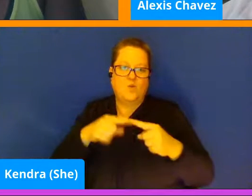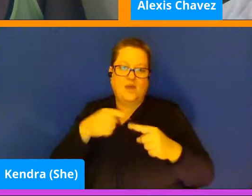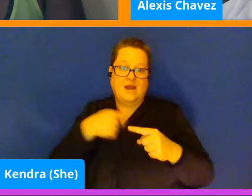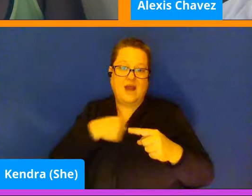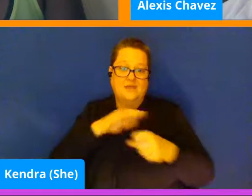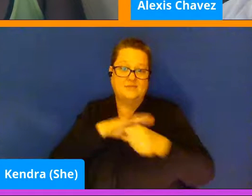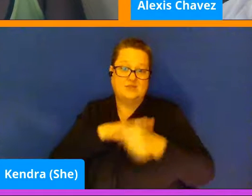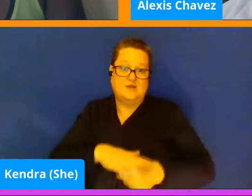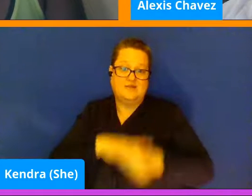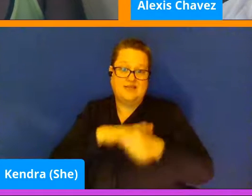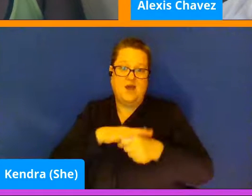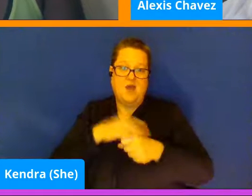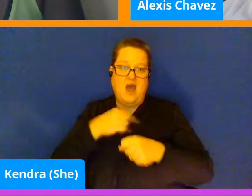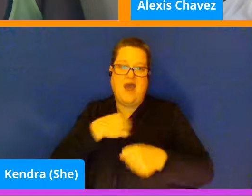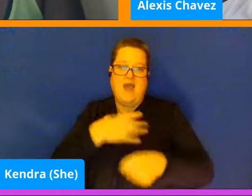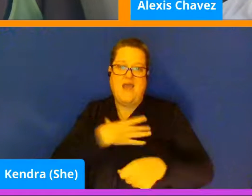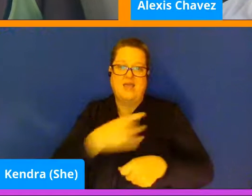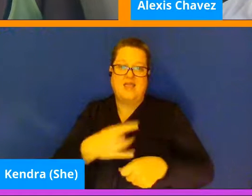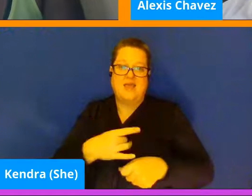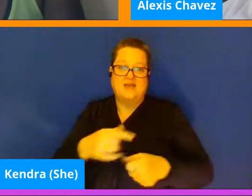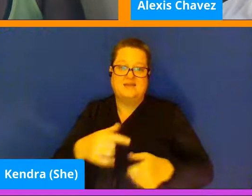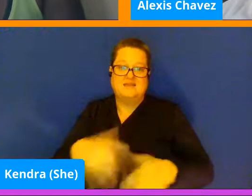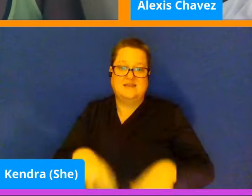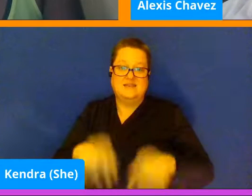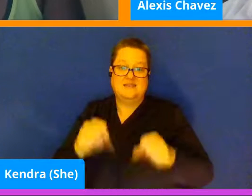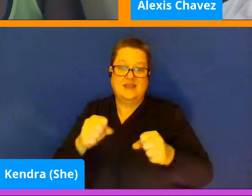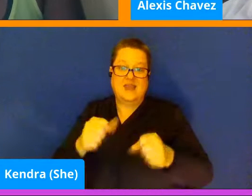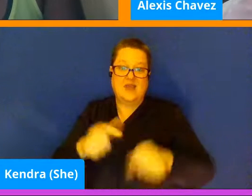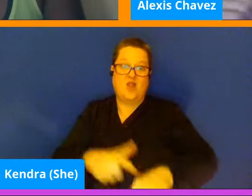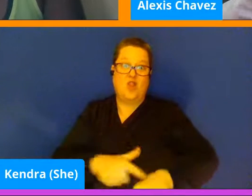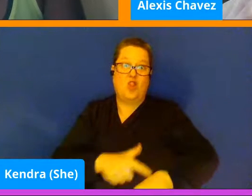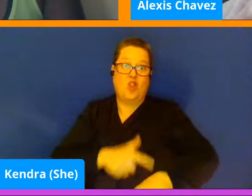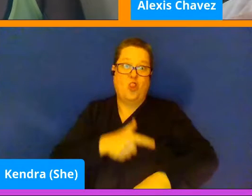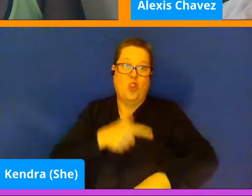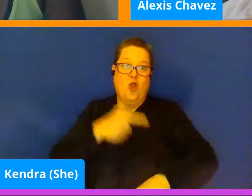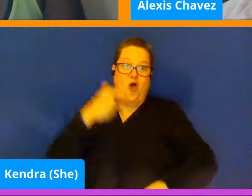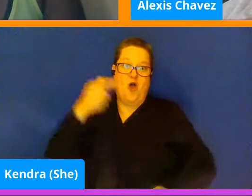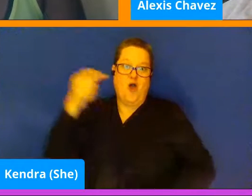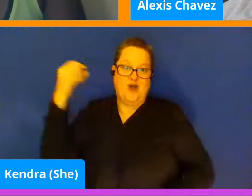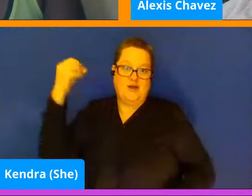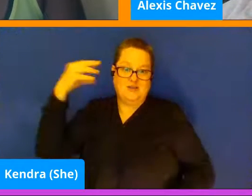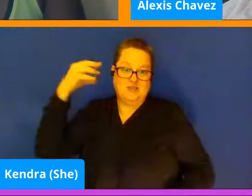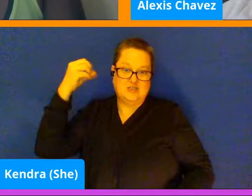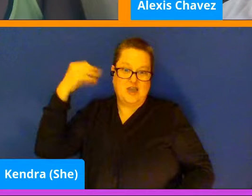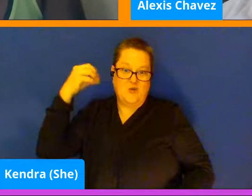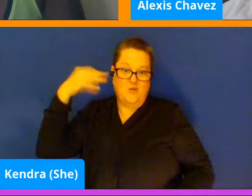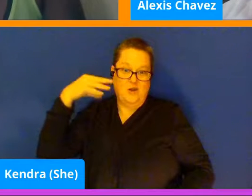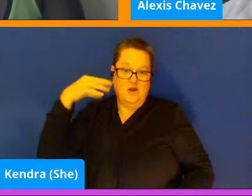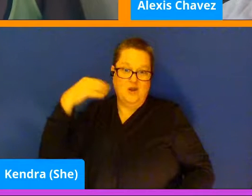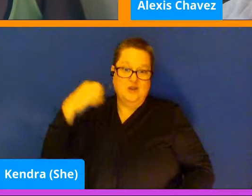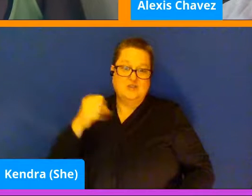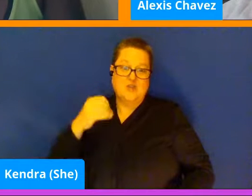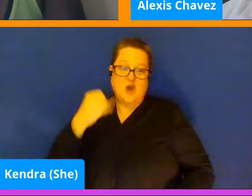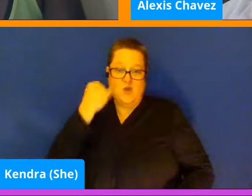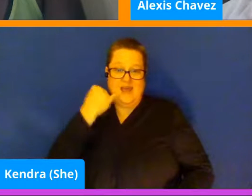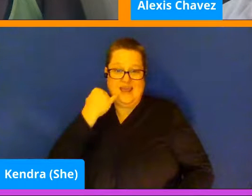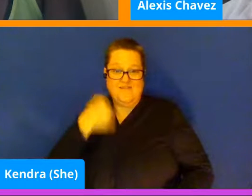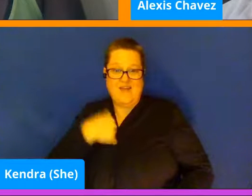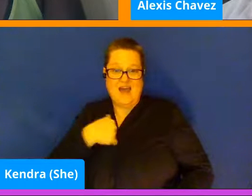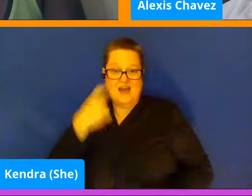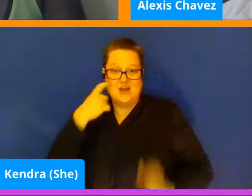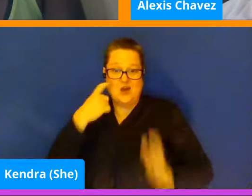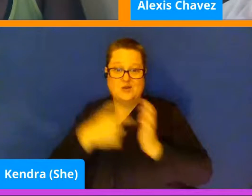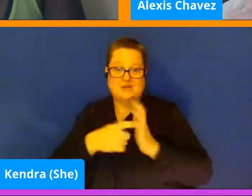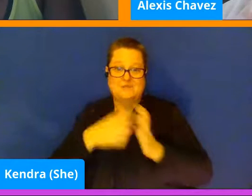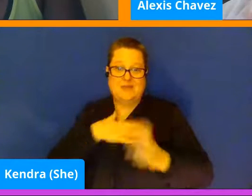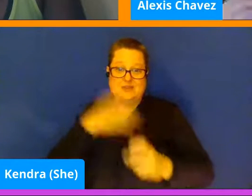shower. And so if, if I noticed that my shower today took an extra 20 minutes or